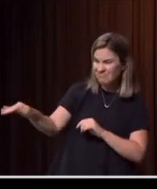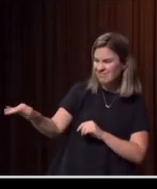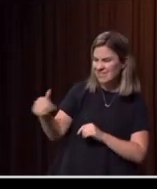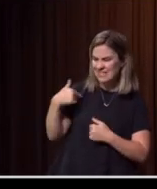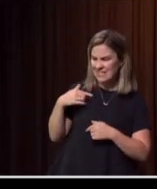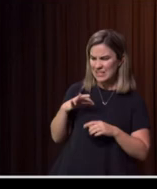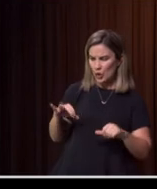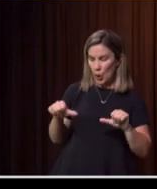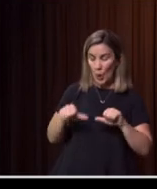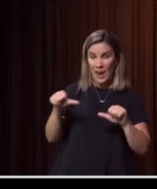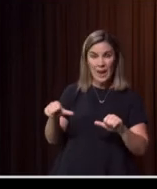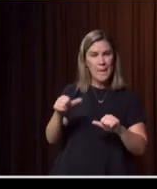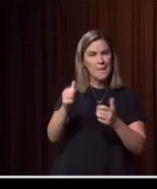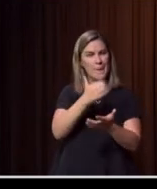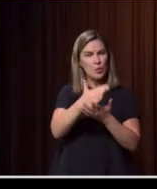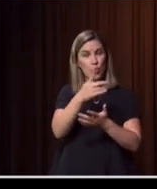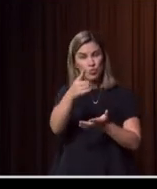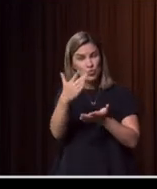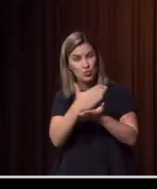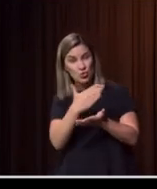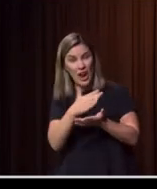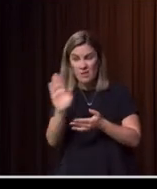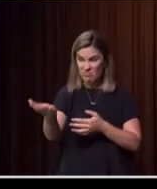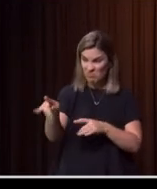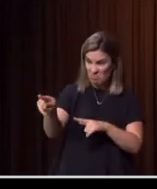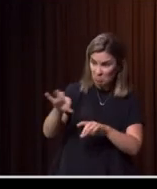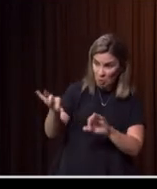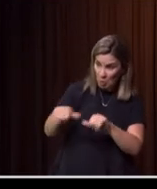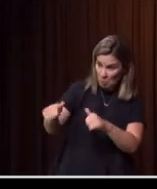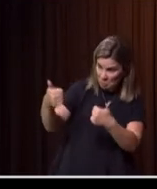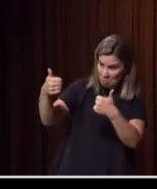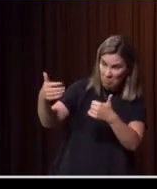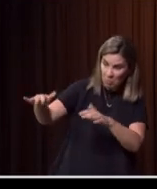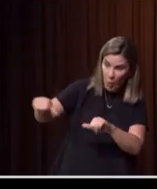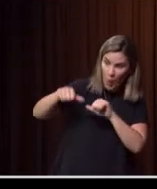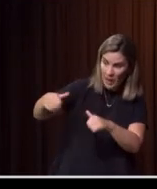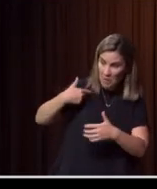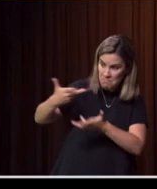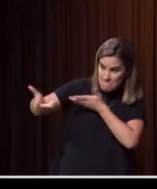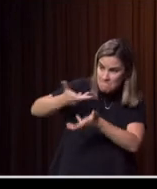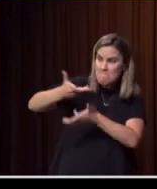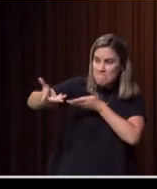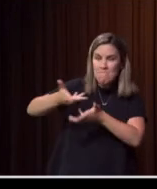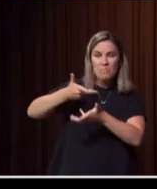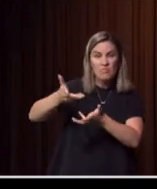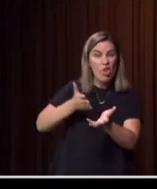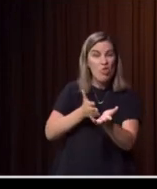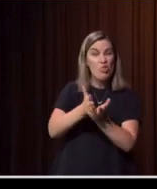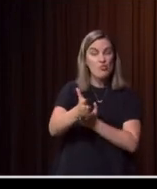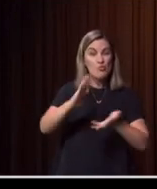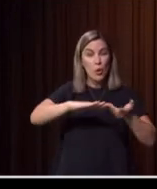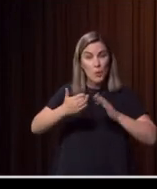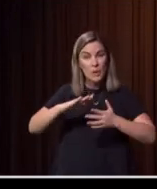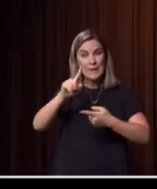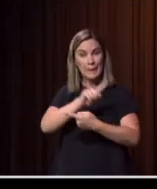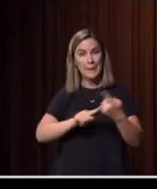not to be okay, and through talking and sharing, it really helps. And through these arts groups, through these community meetings, that is one of the most powerful